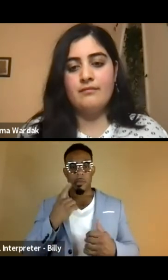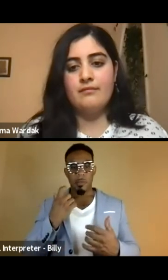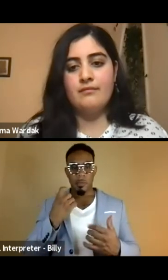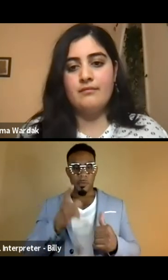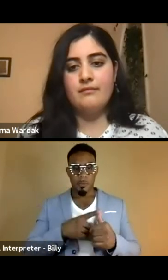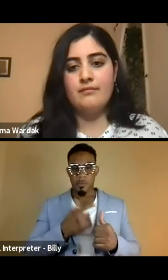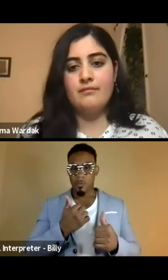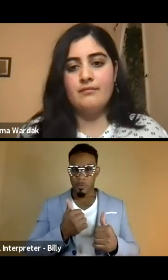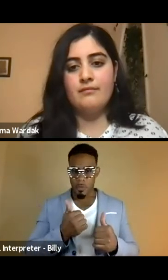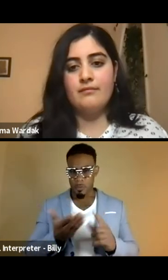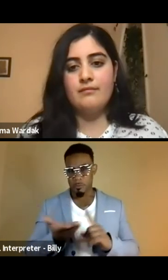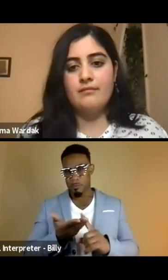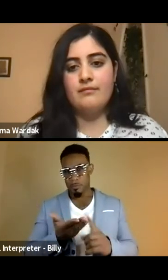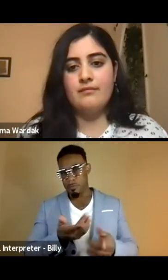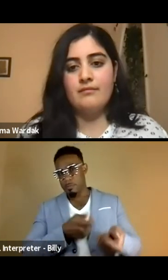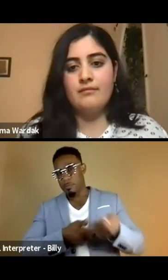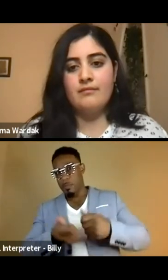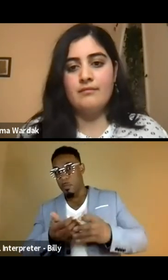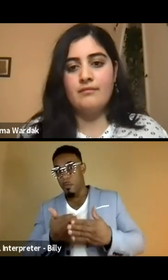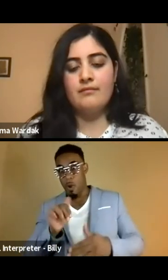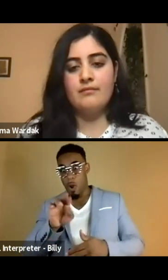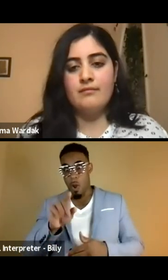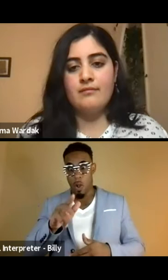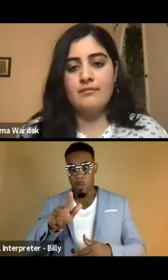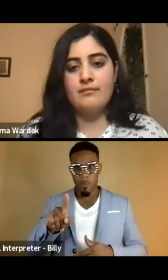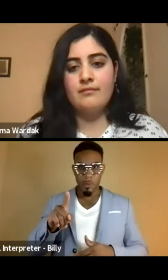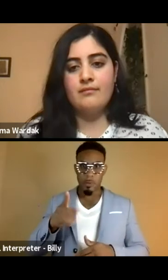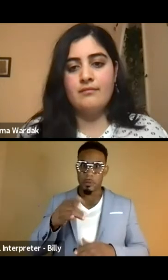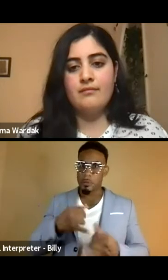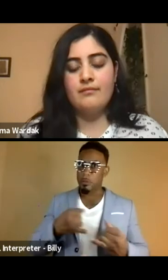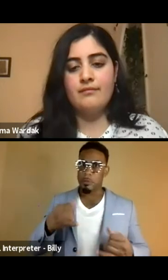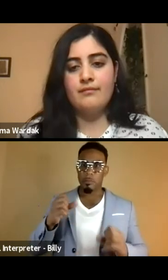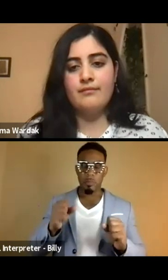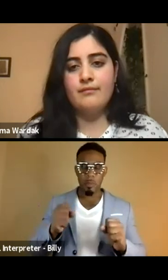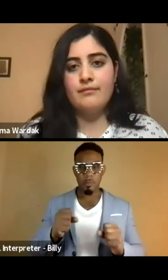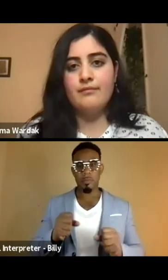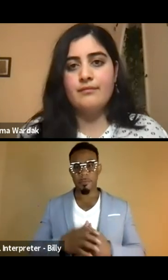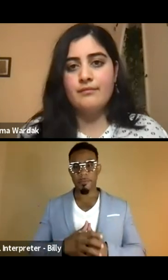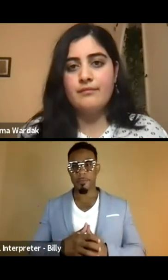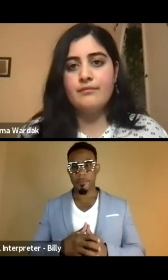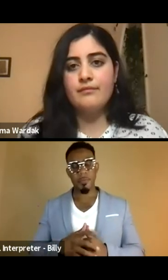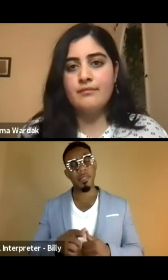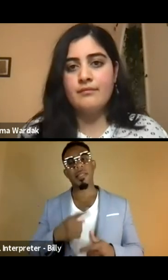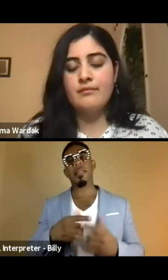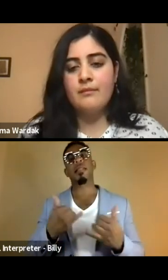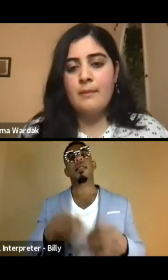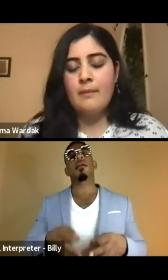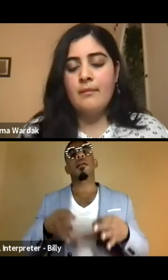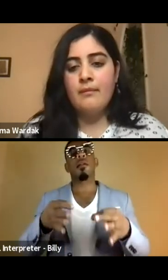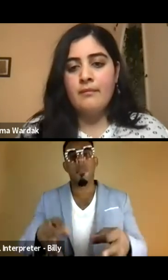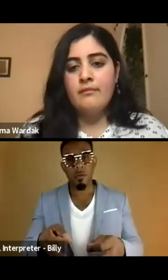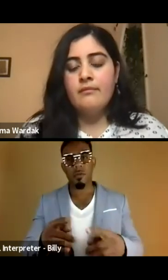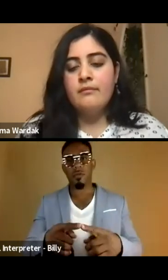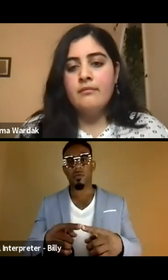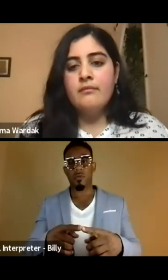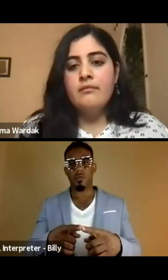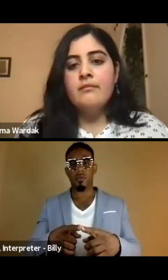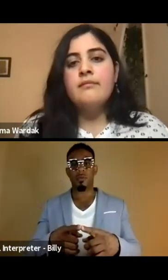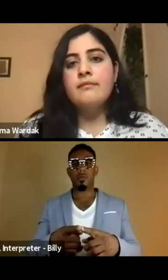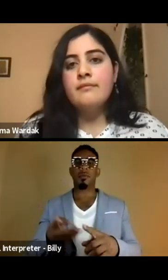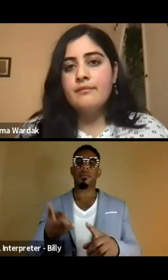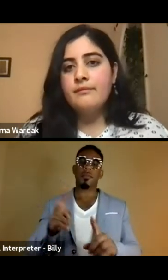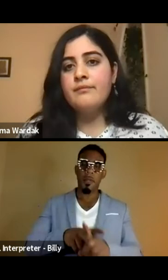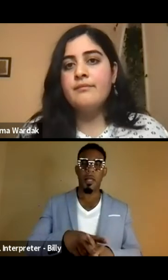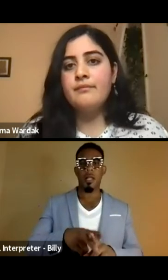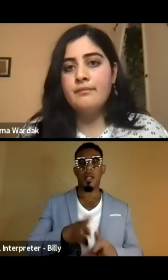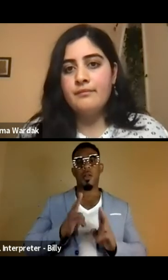first of all, trying to get them out before that August 31st deadline. Um, but then now has moved on to filing humanitarian